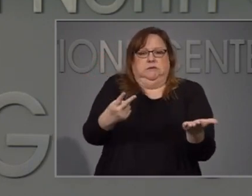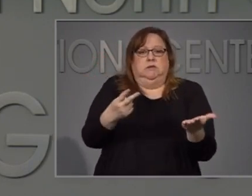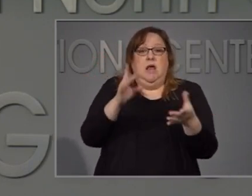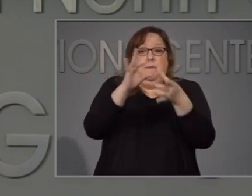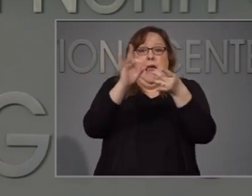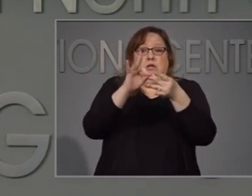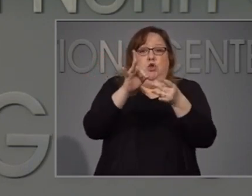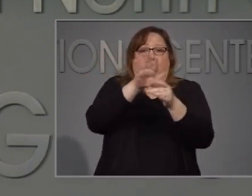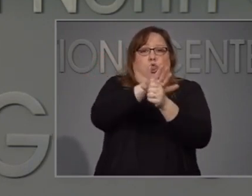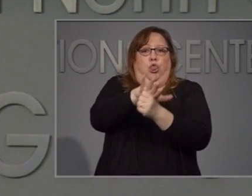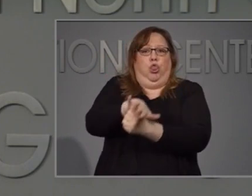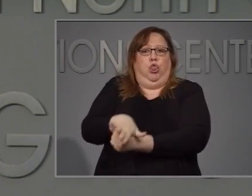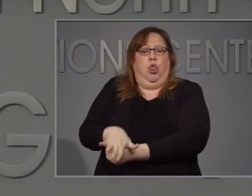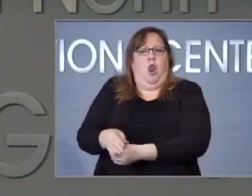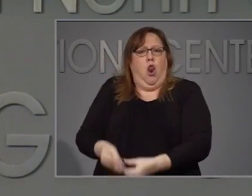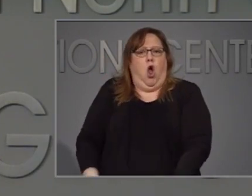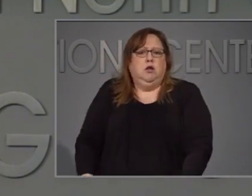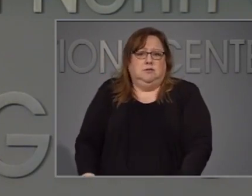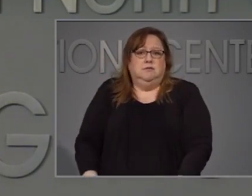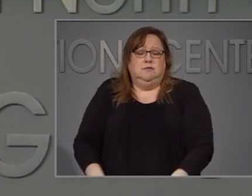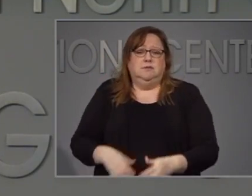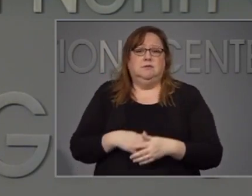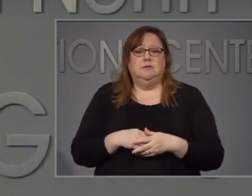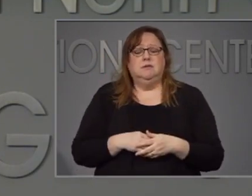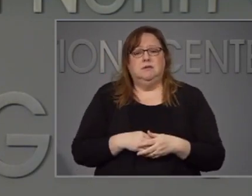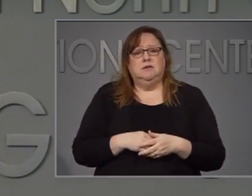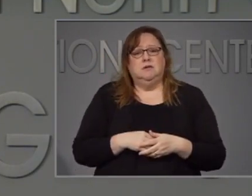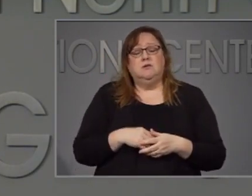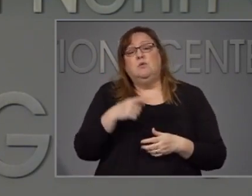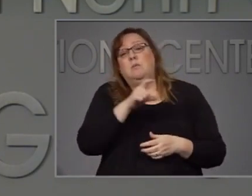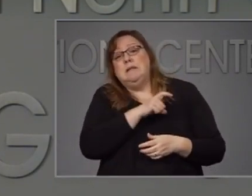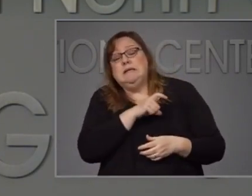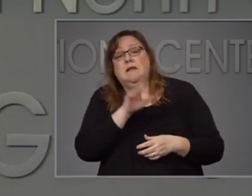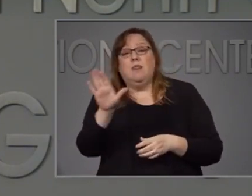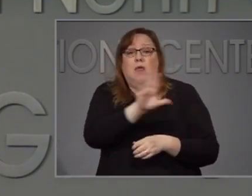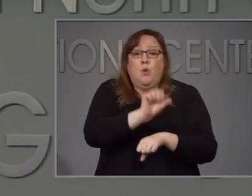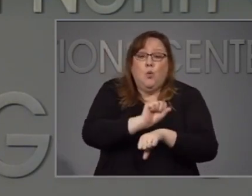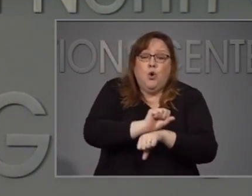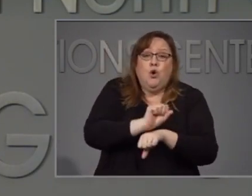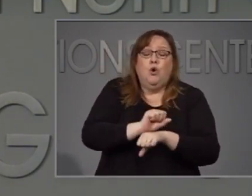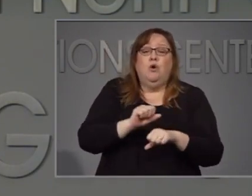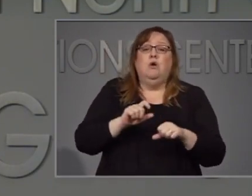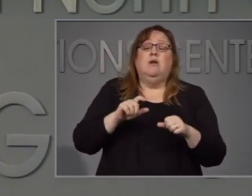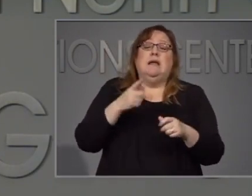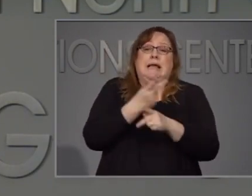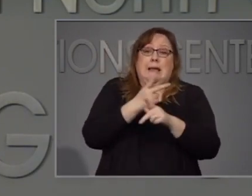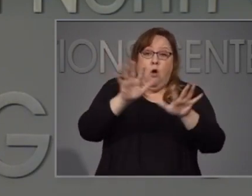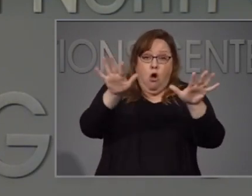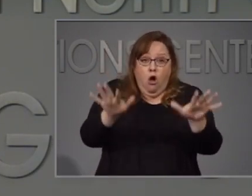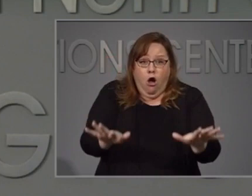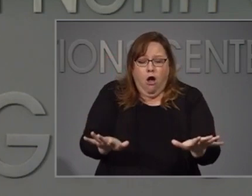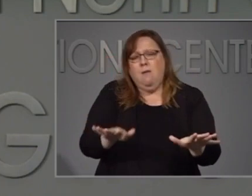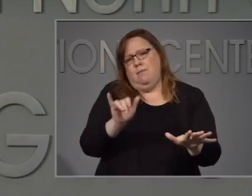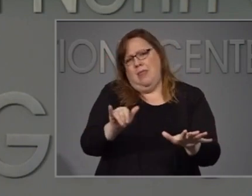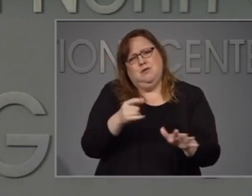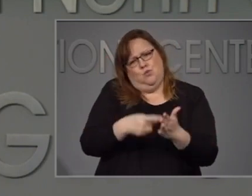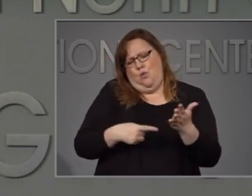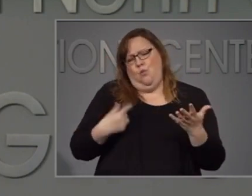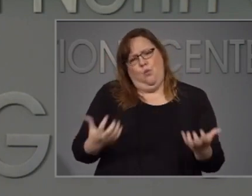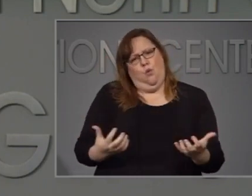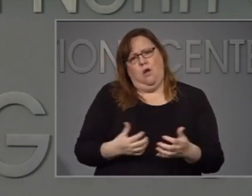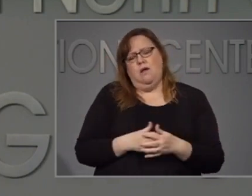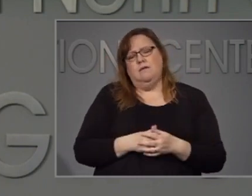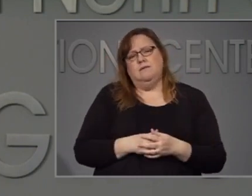that police can do to de-escalate is something that we want. I was on a conference call last